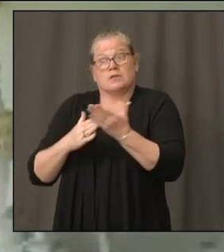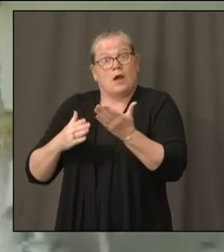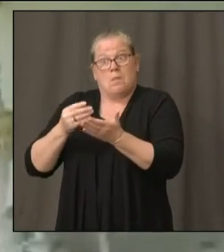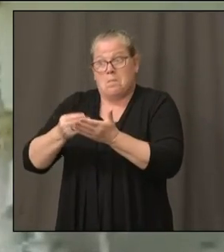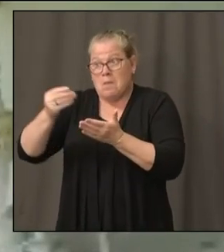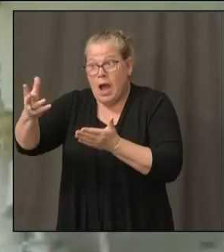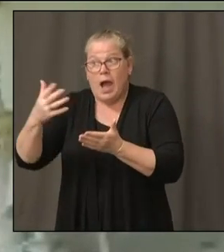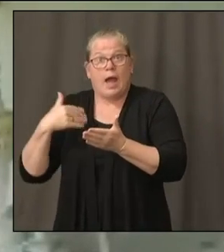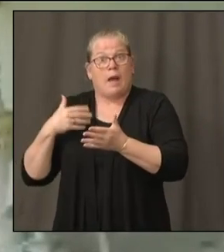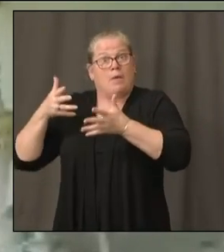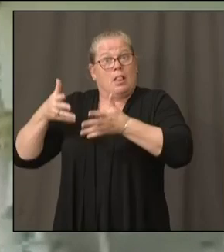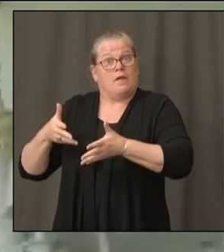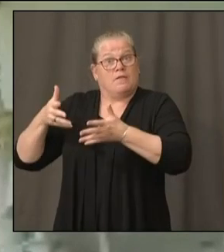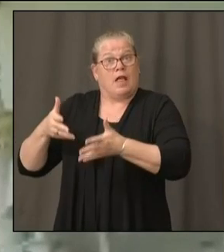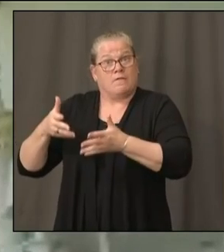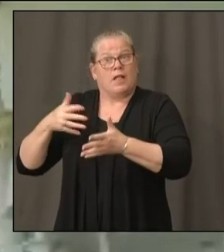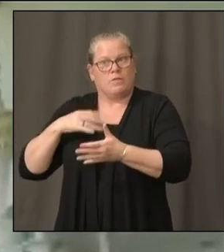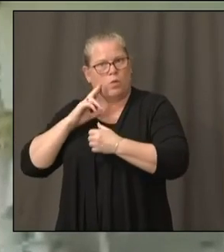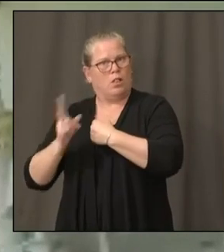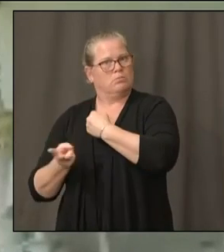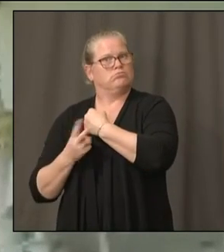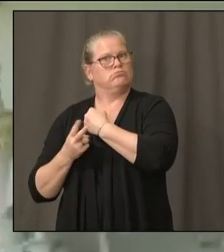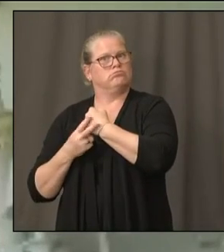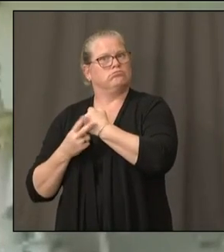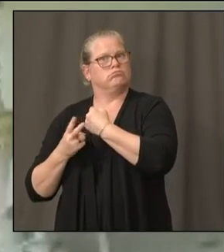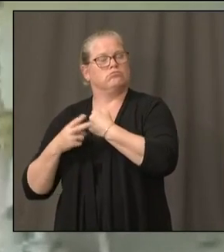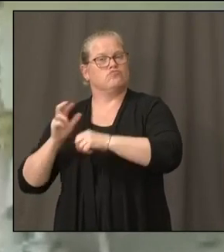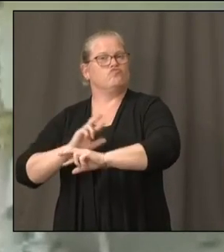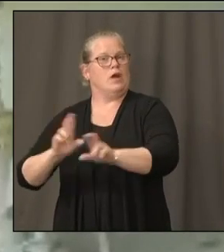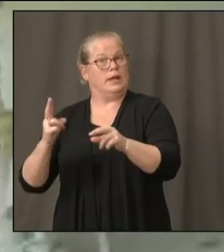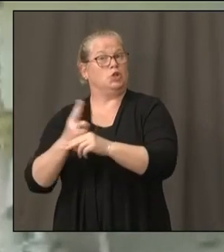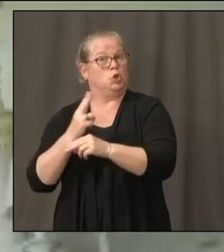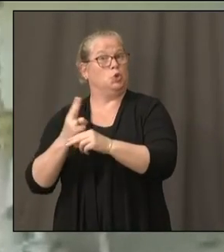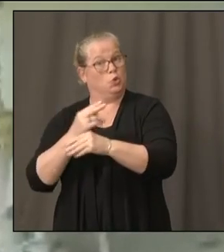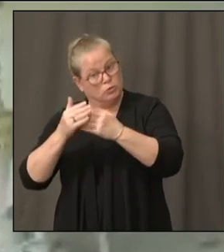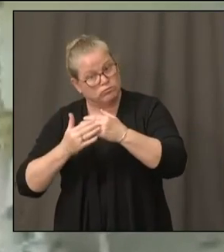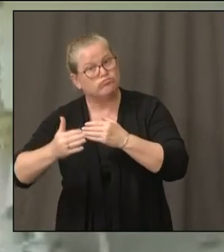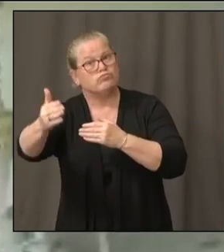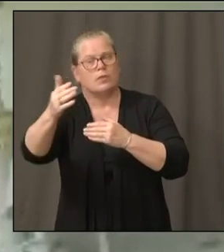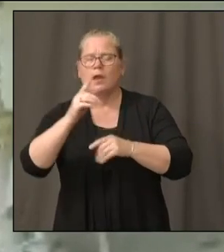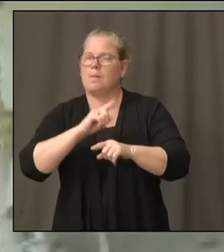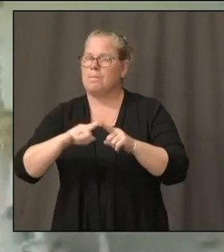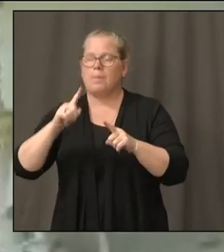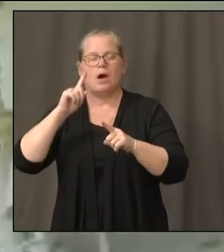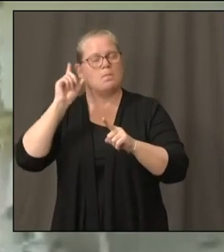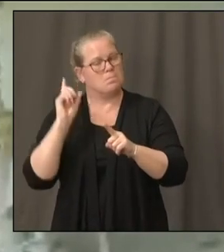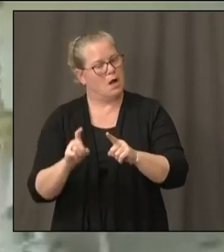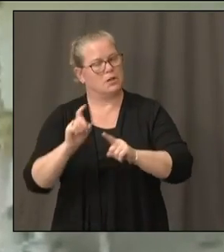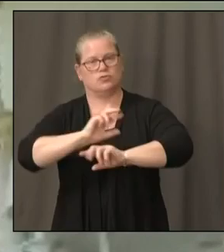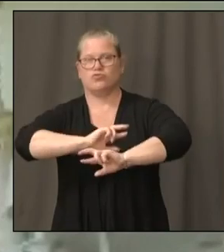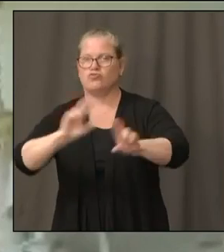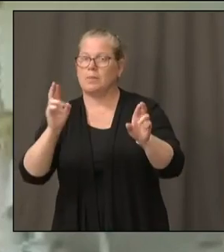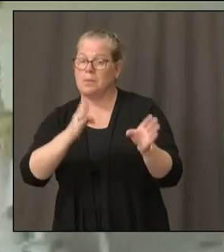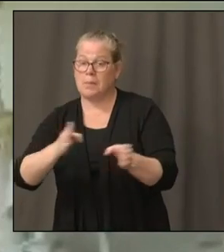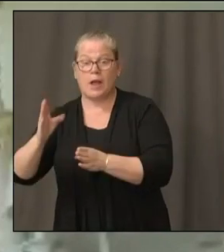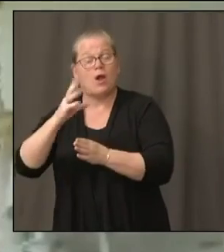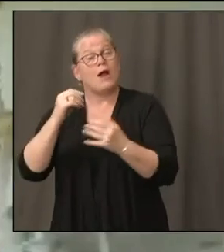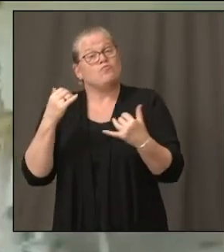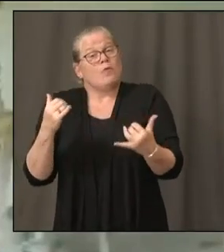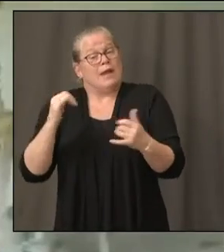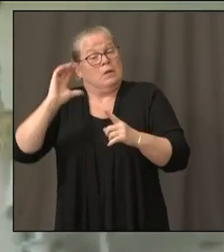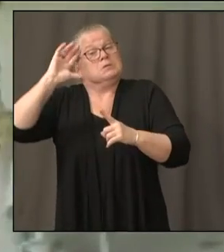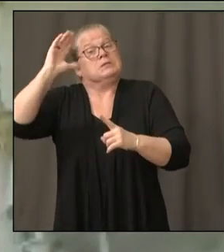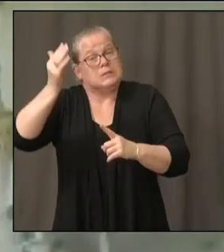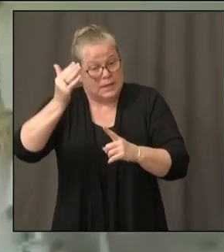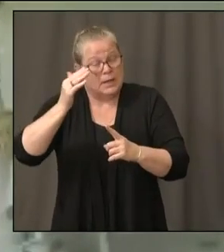time goes on, but we have to be prepared, and right now it looks as though we can bring them all back, and